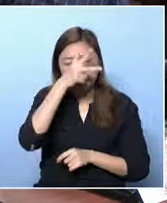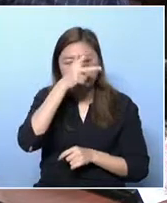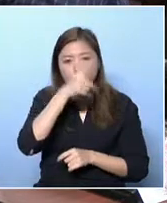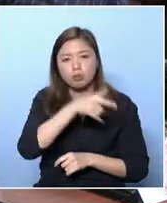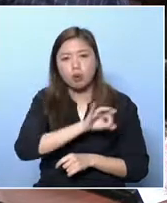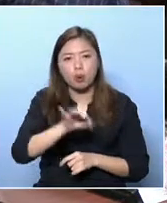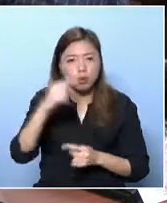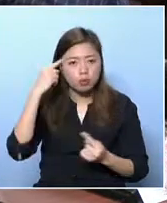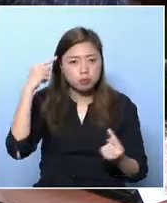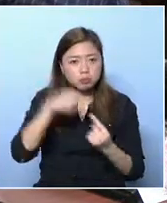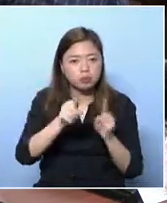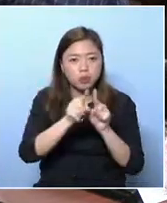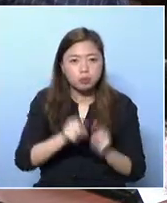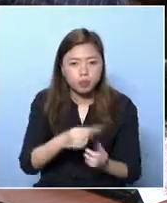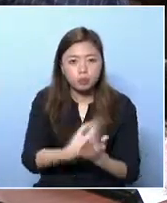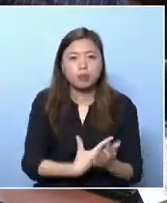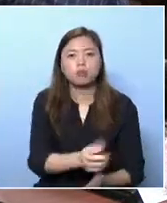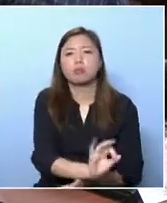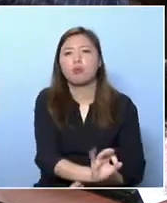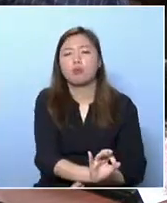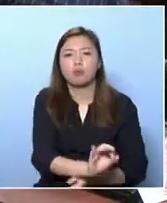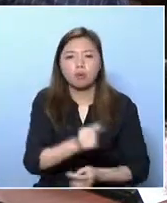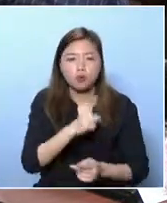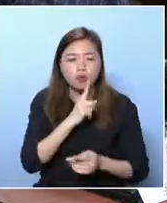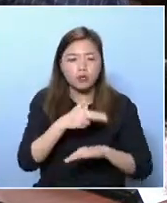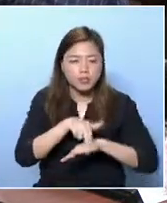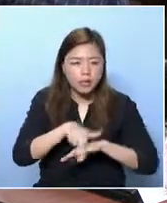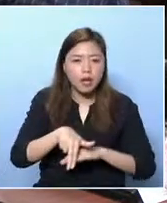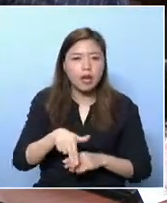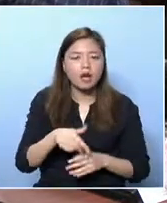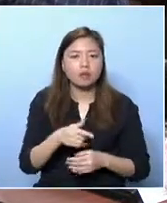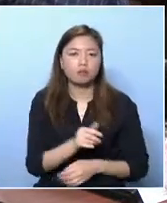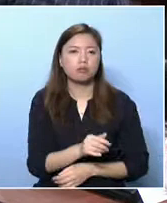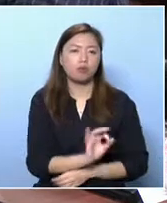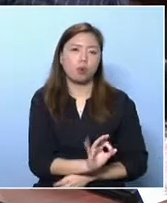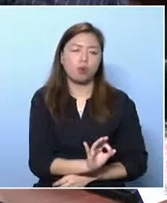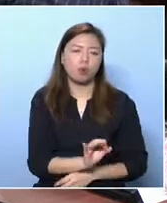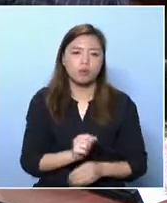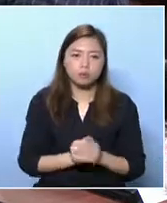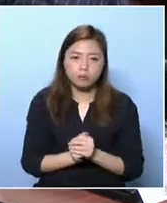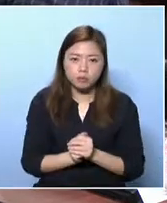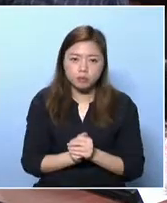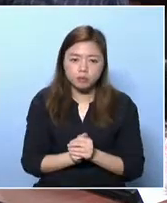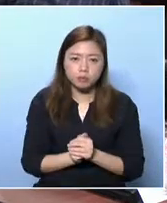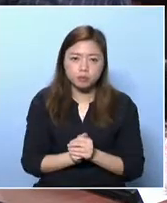problems and we cannot address them adequately? It is because the government has no